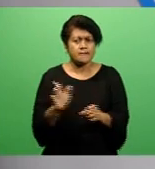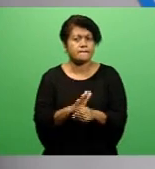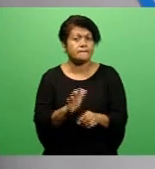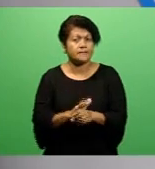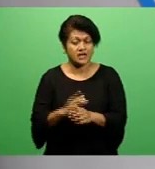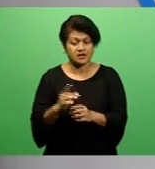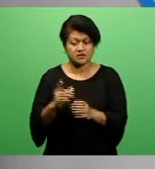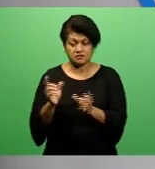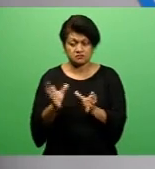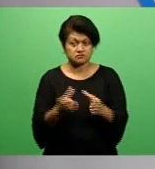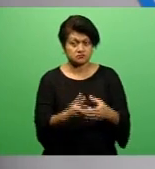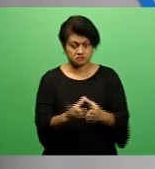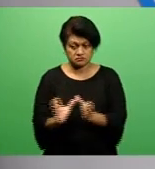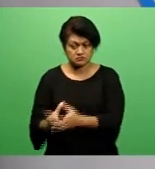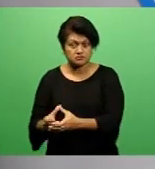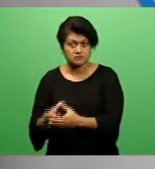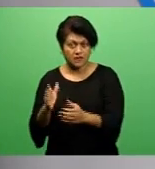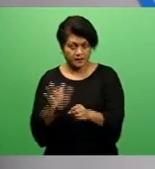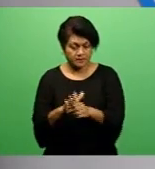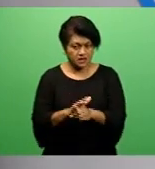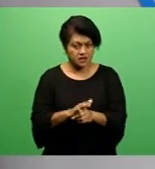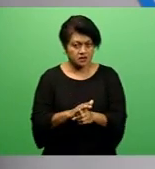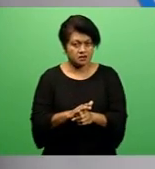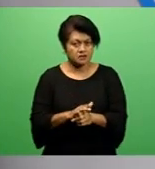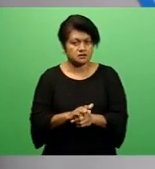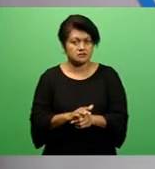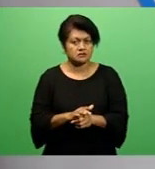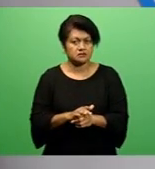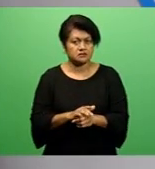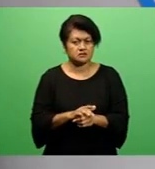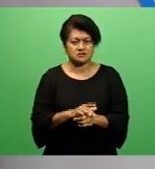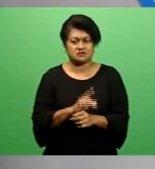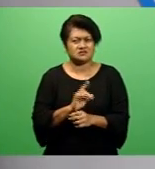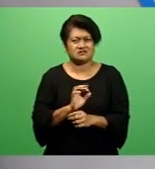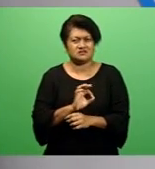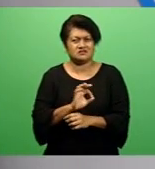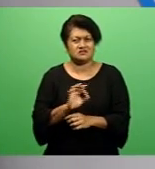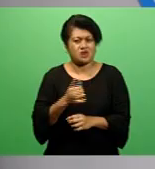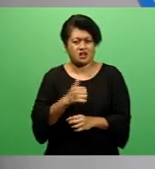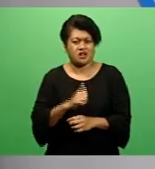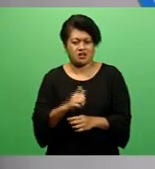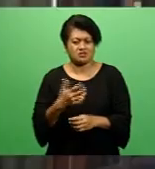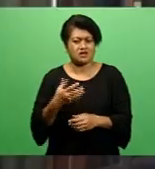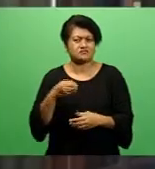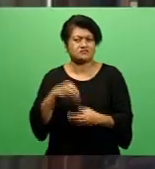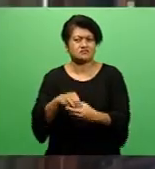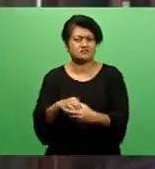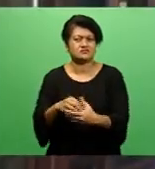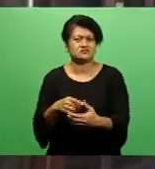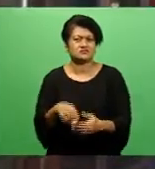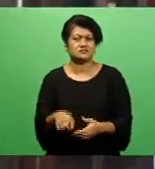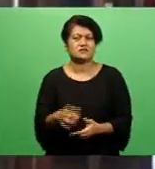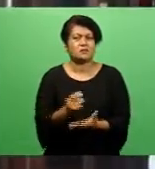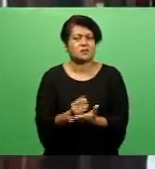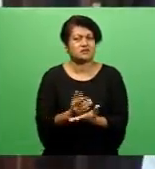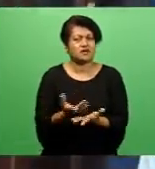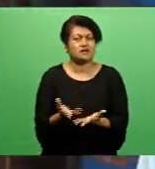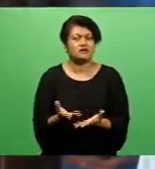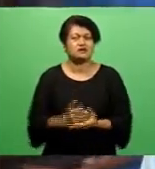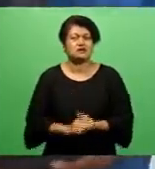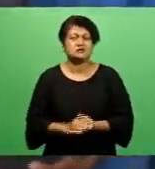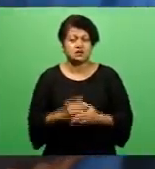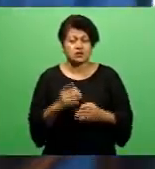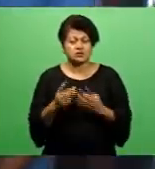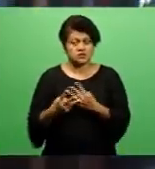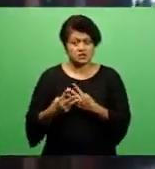make. We simply do not engage in such matters of advice. The Sodelpa leader has drawn a line